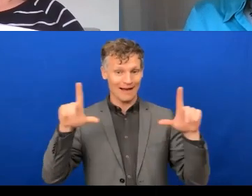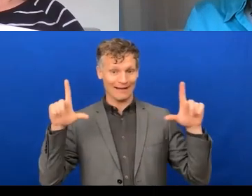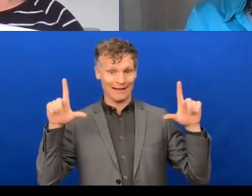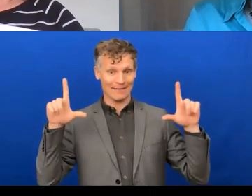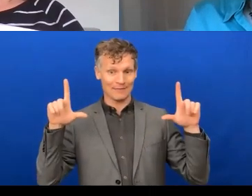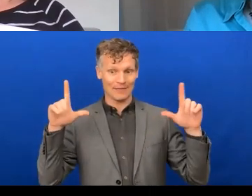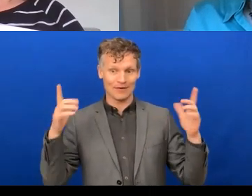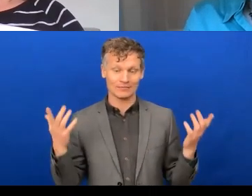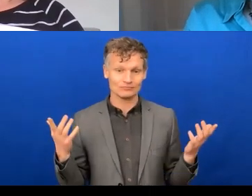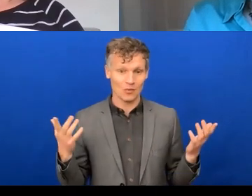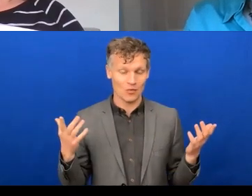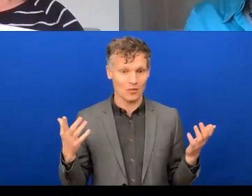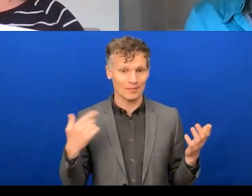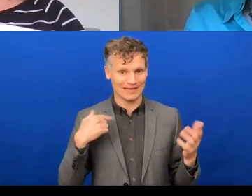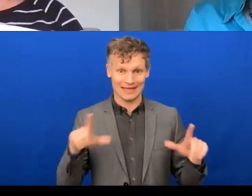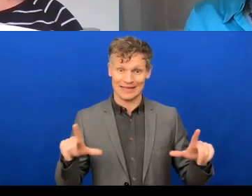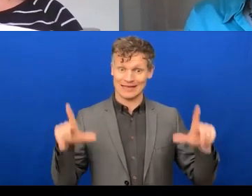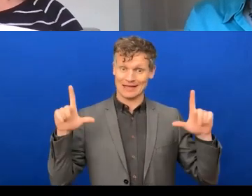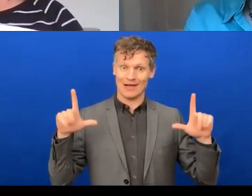and I'll have a big ta-da moment.